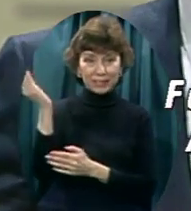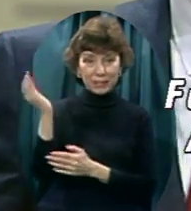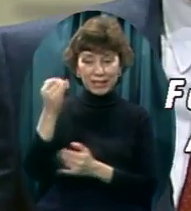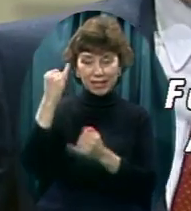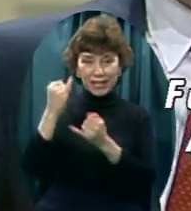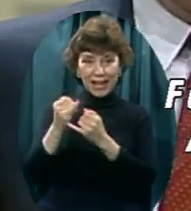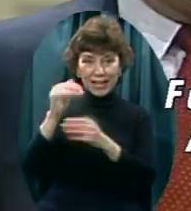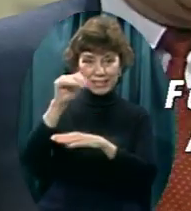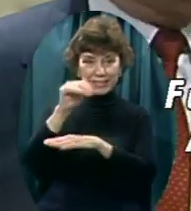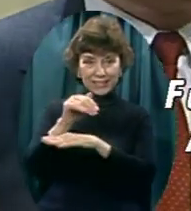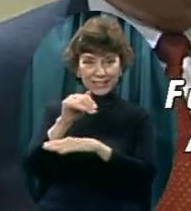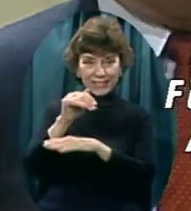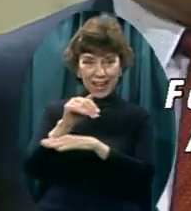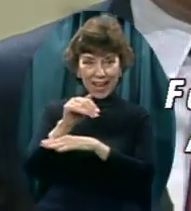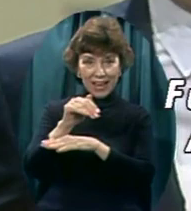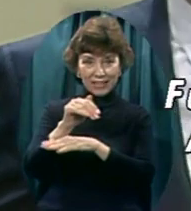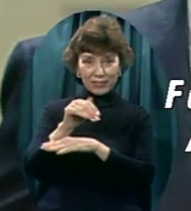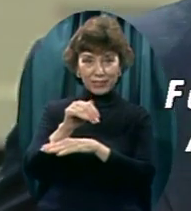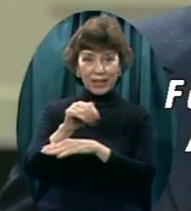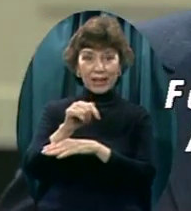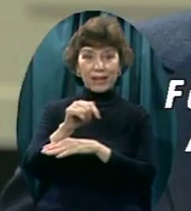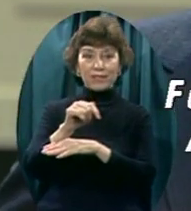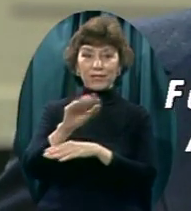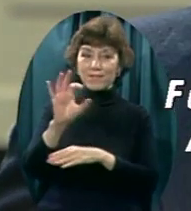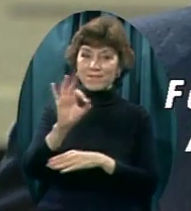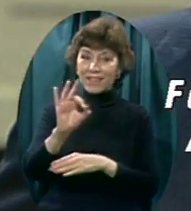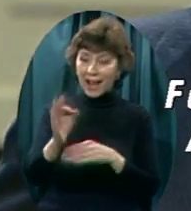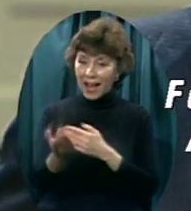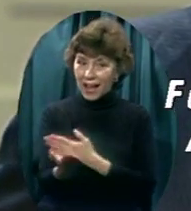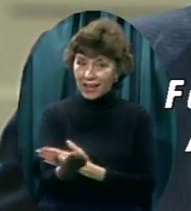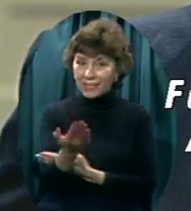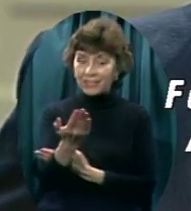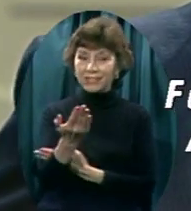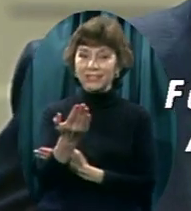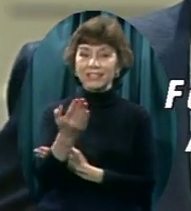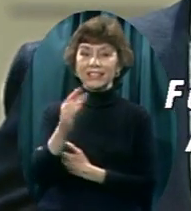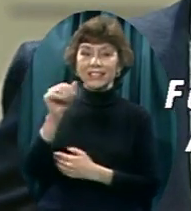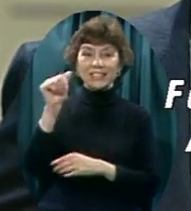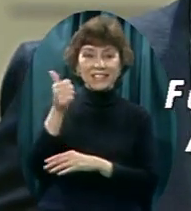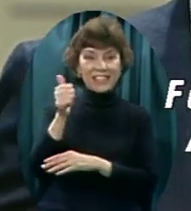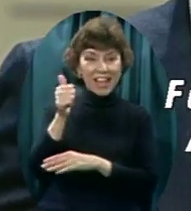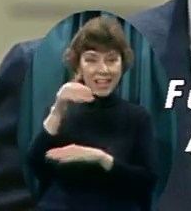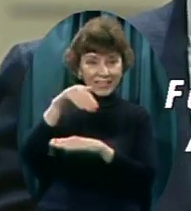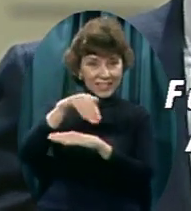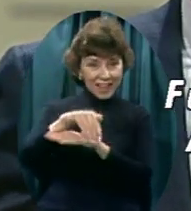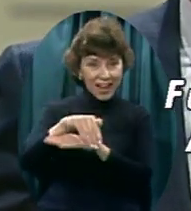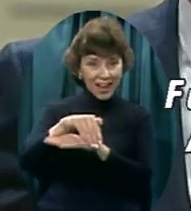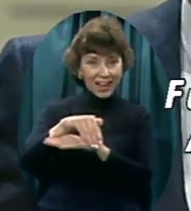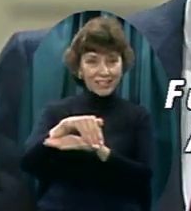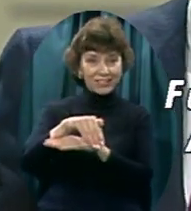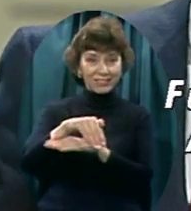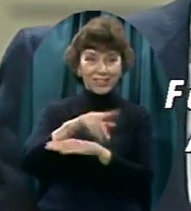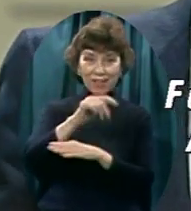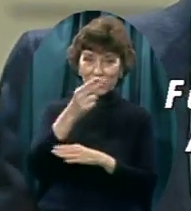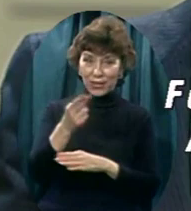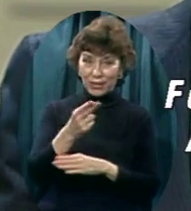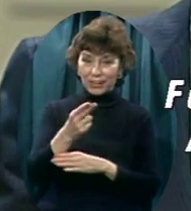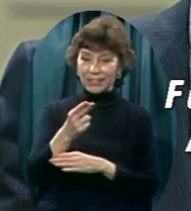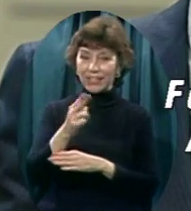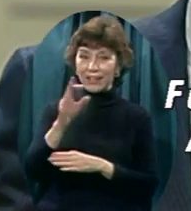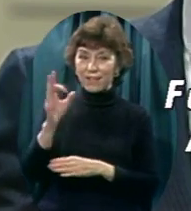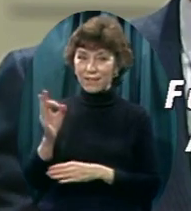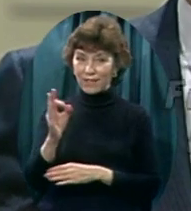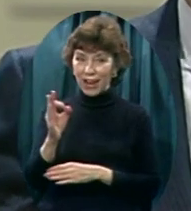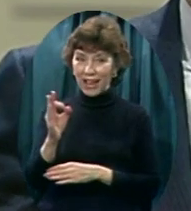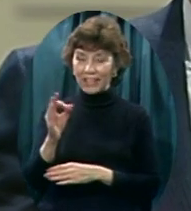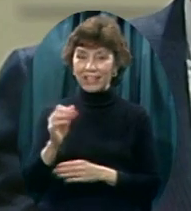.m., from 9 a.m. till 10 p.m. on Thursday and Friday. There's still time for you to come and for your family to be a part of